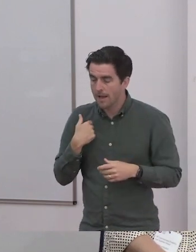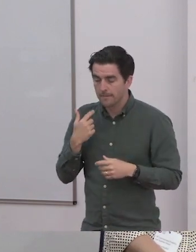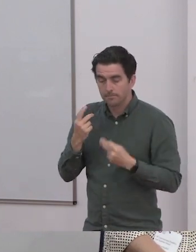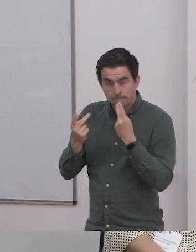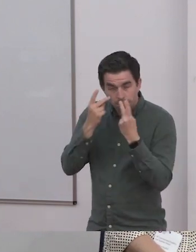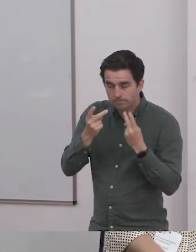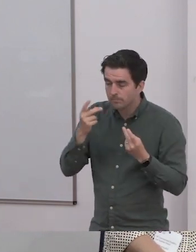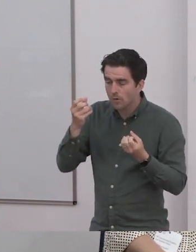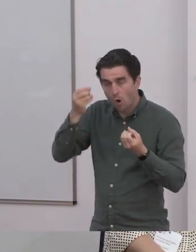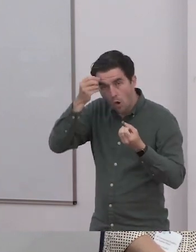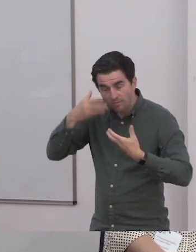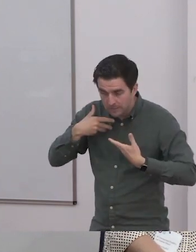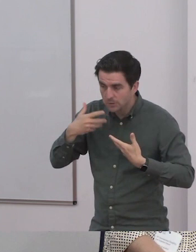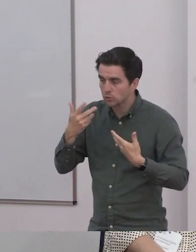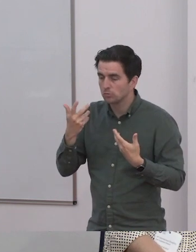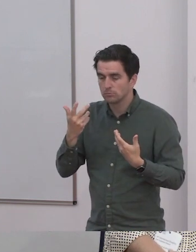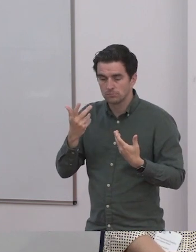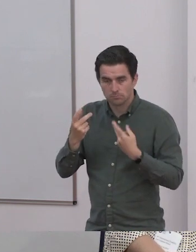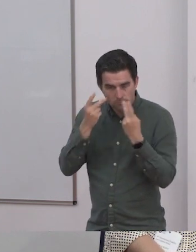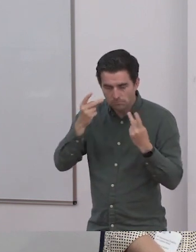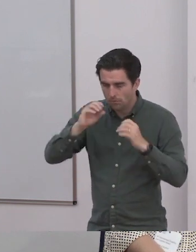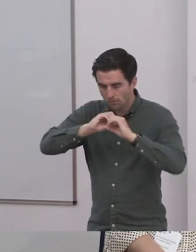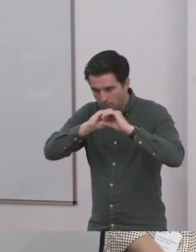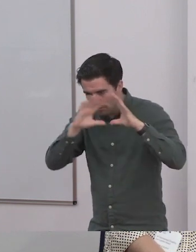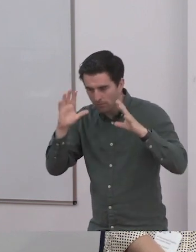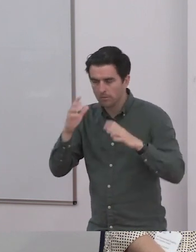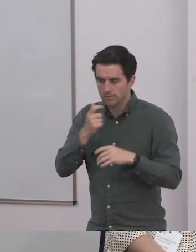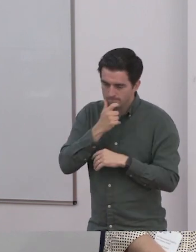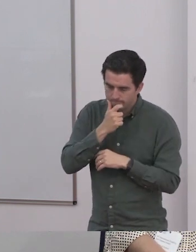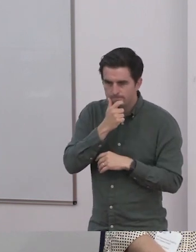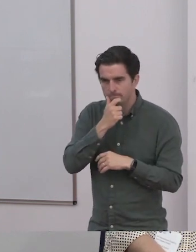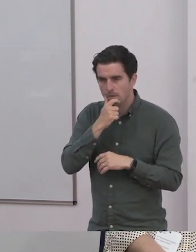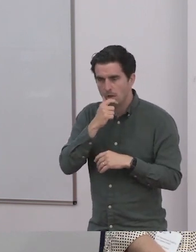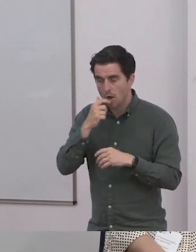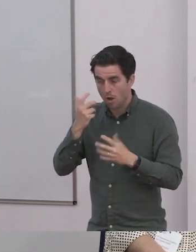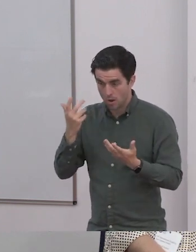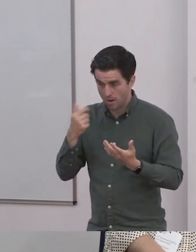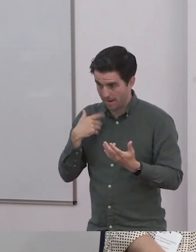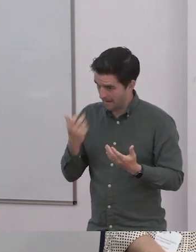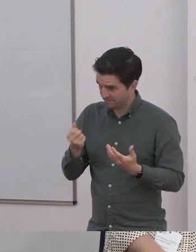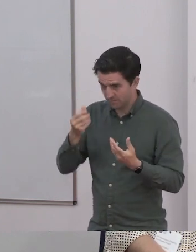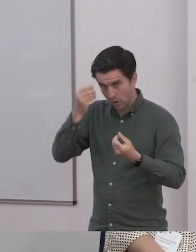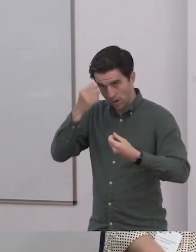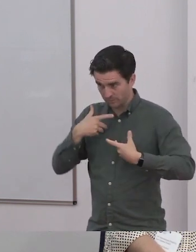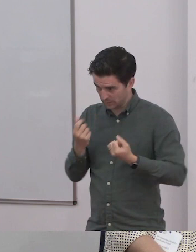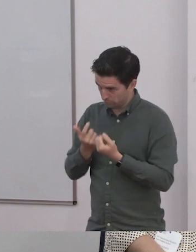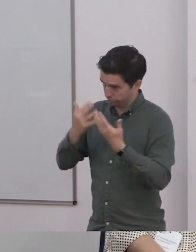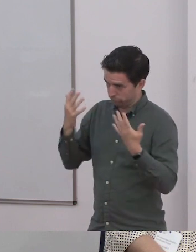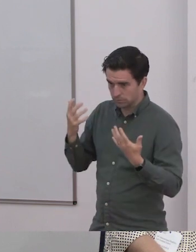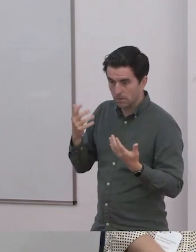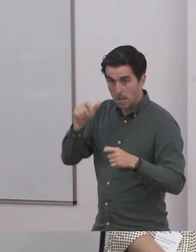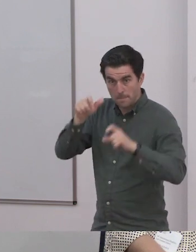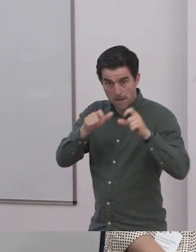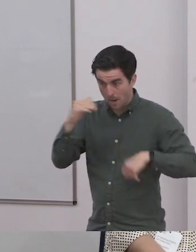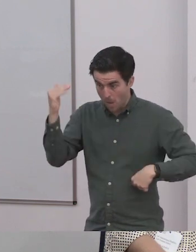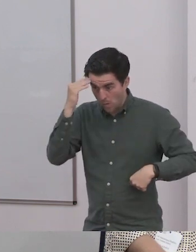osmosis. If you're around people who know things, you will start to know things as well. You will slowly just gain information by being